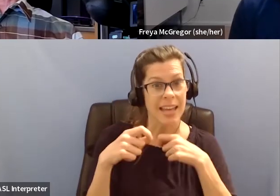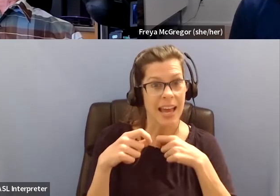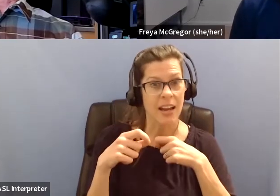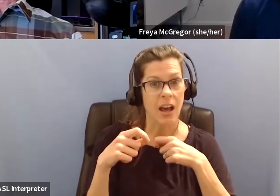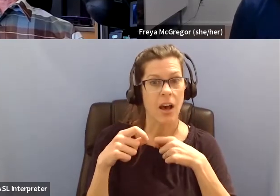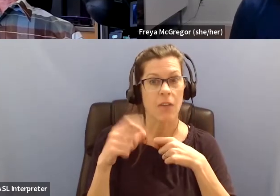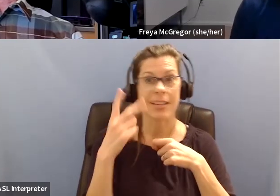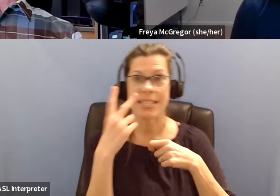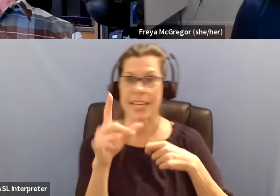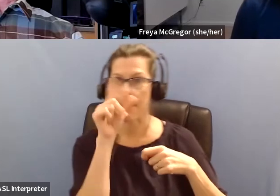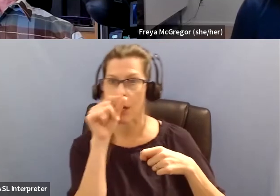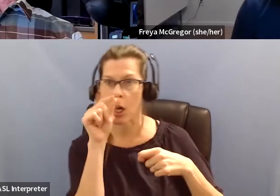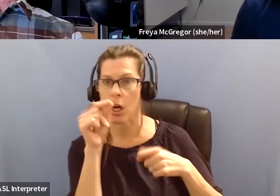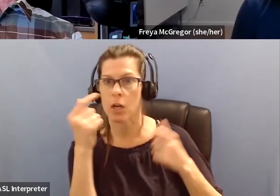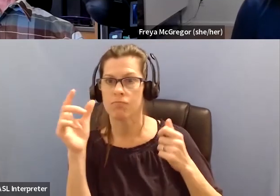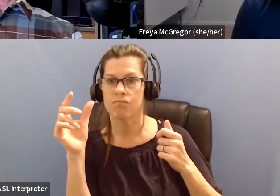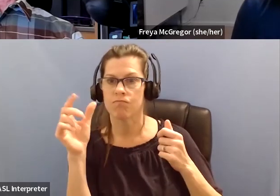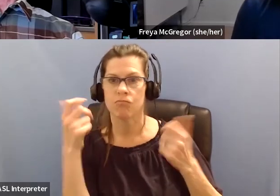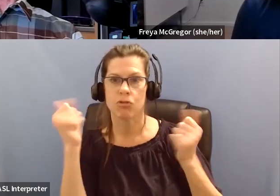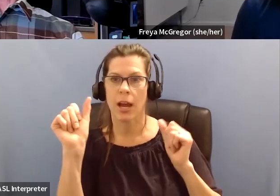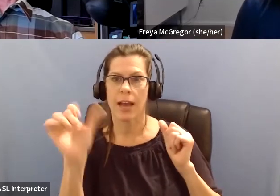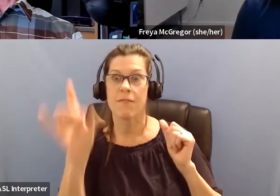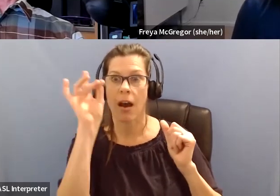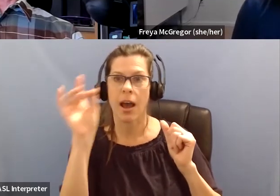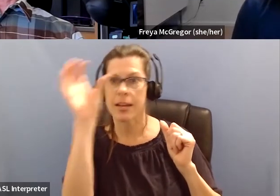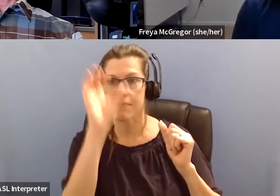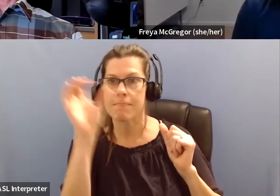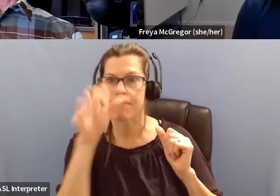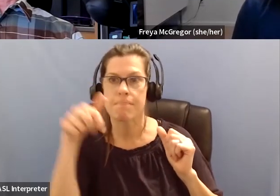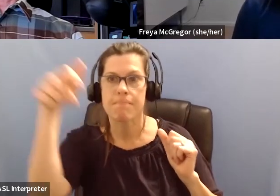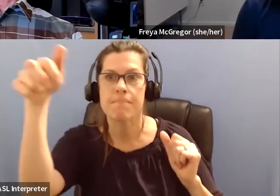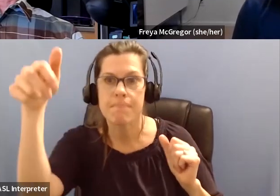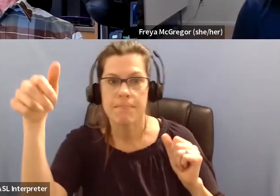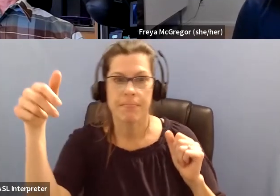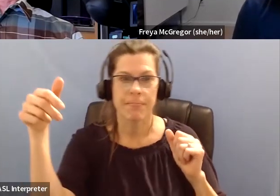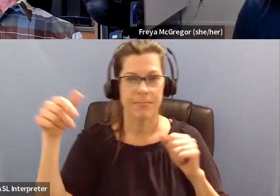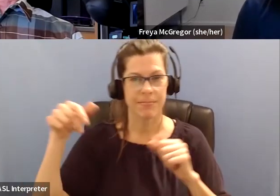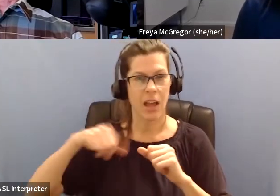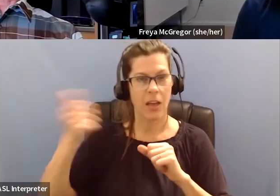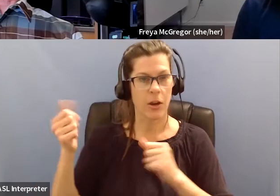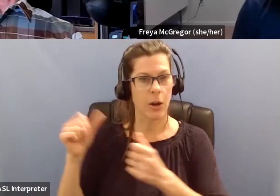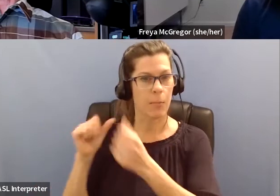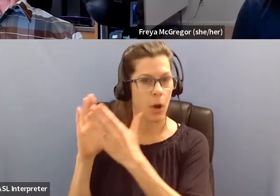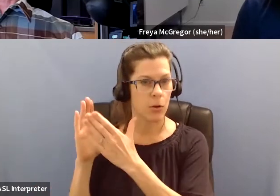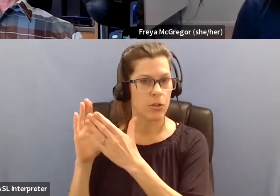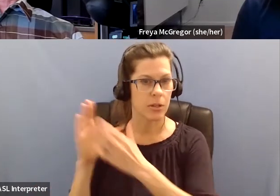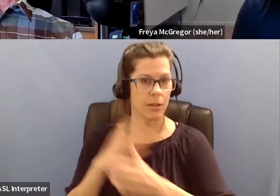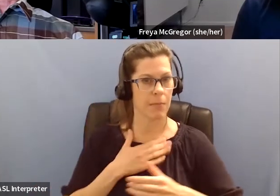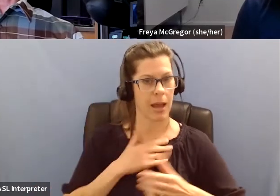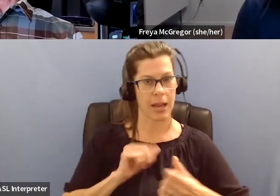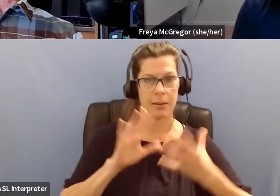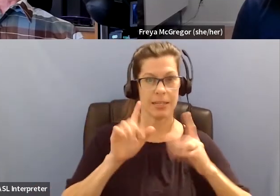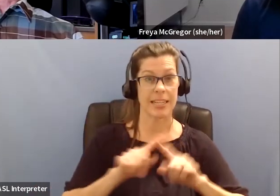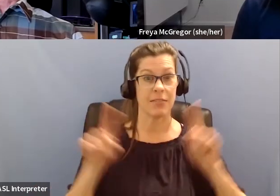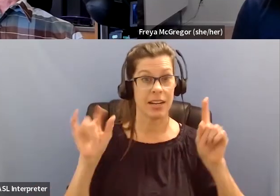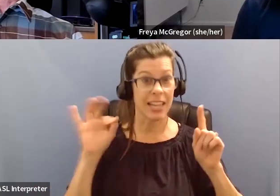So, I think it's really important that all those that